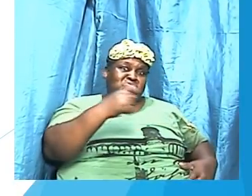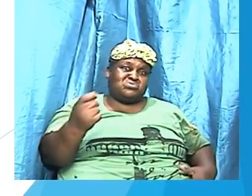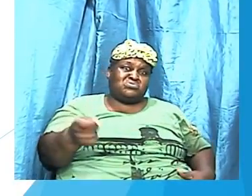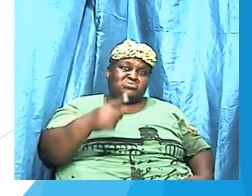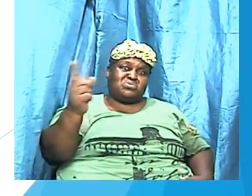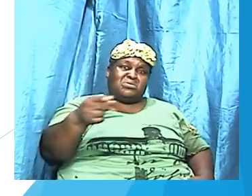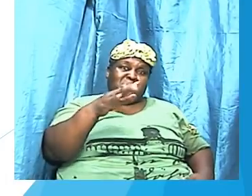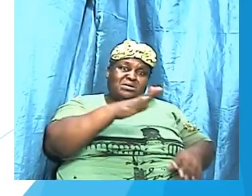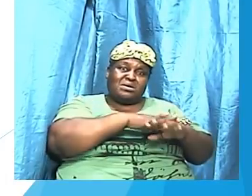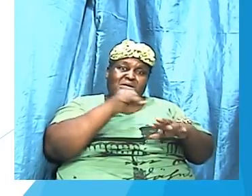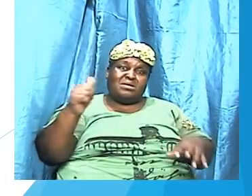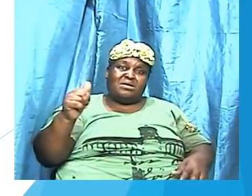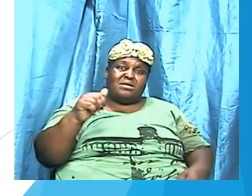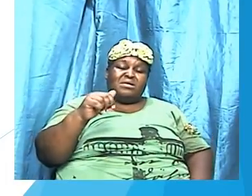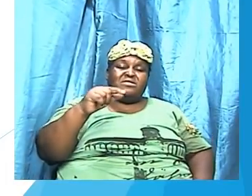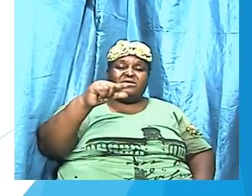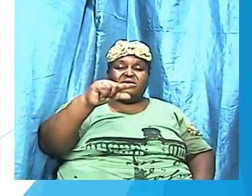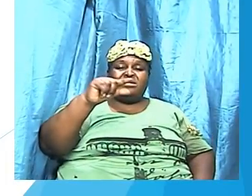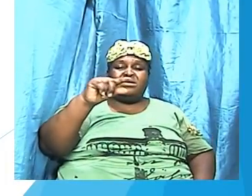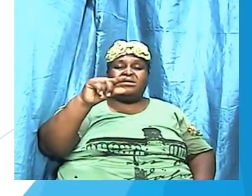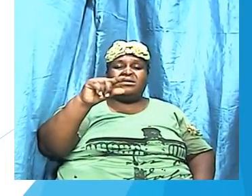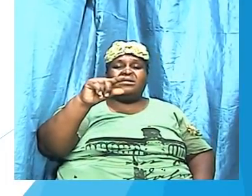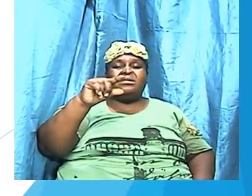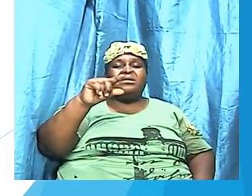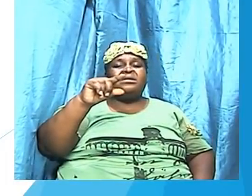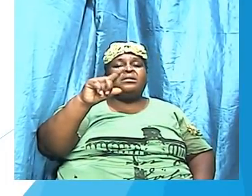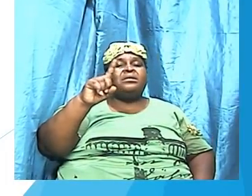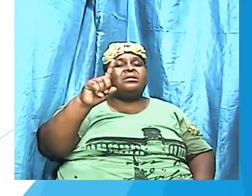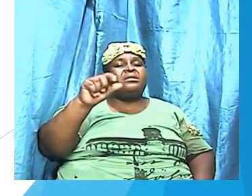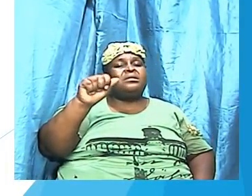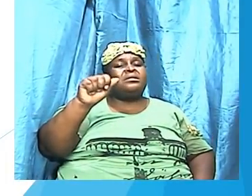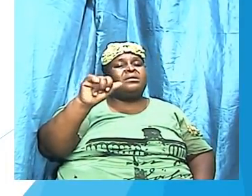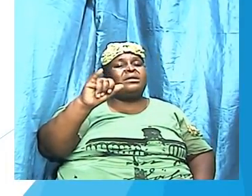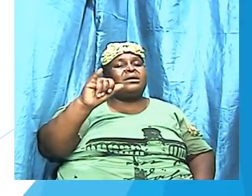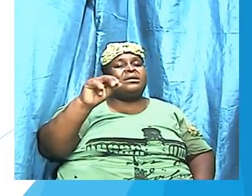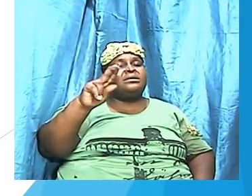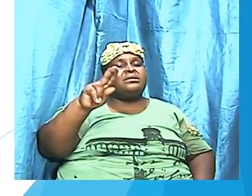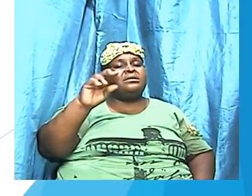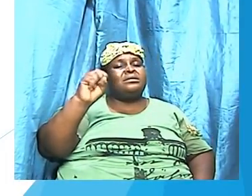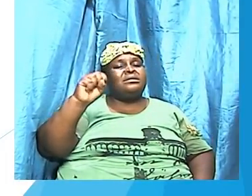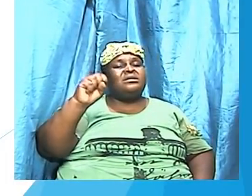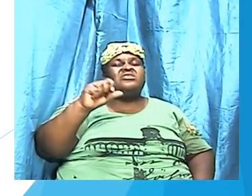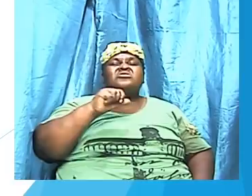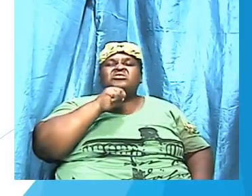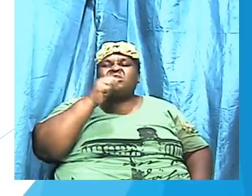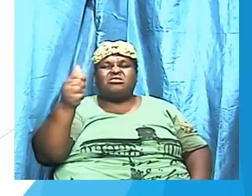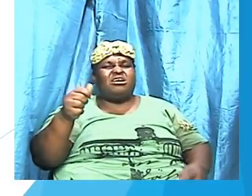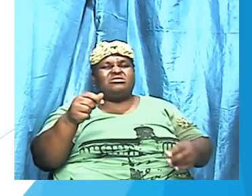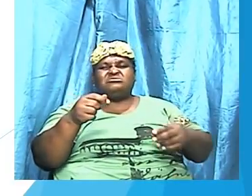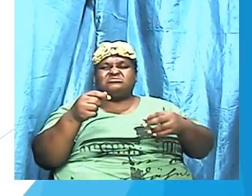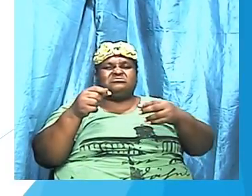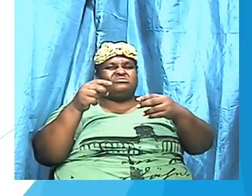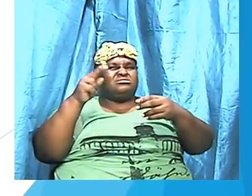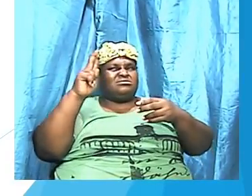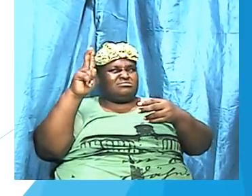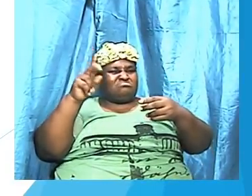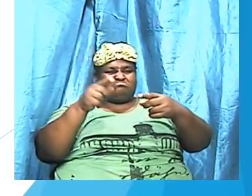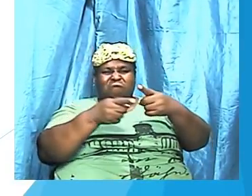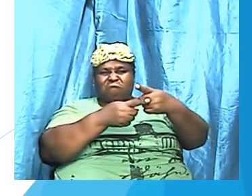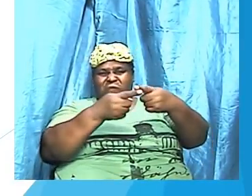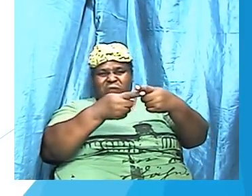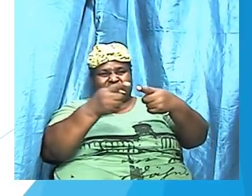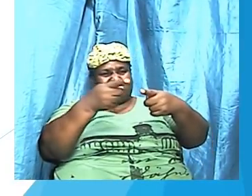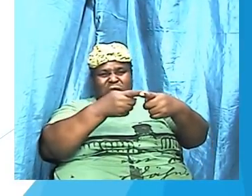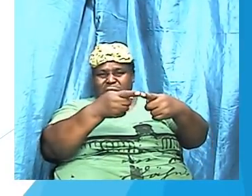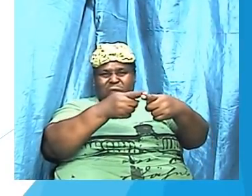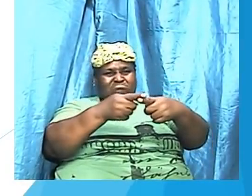forth but it was not on both sides as we see with this particular